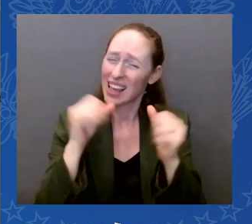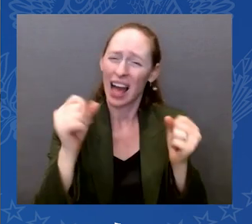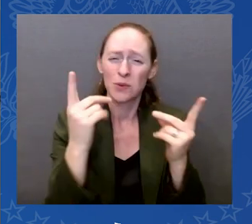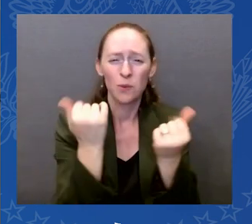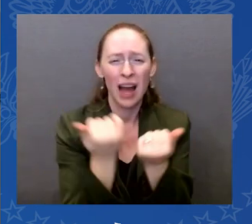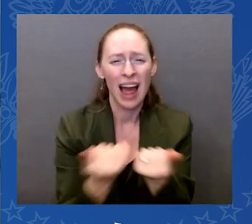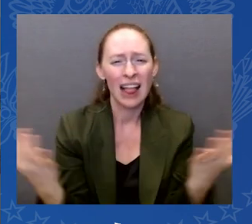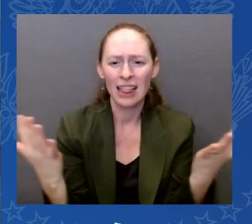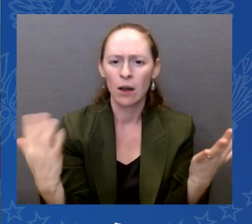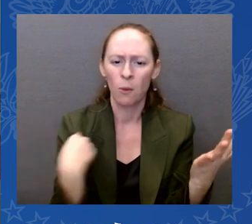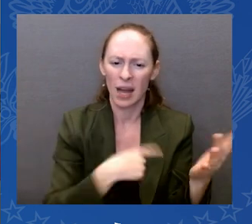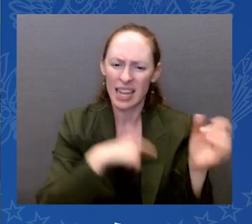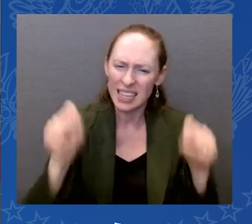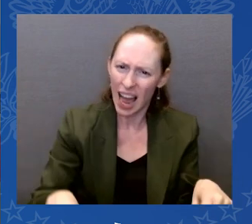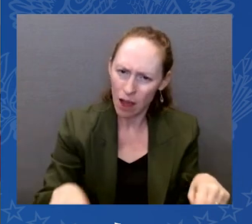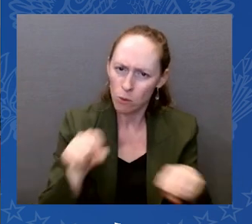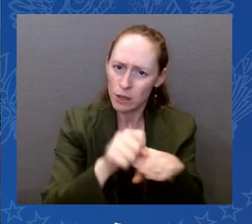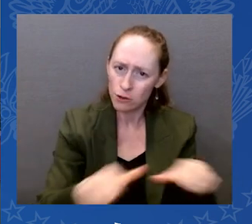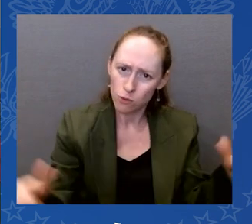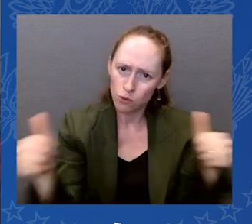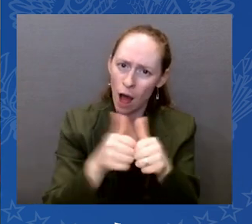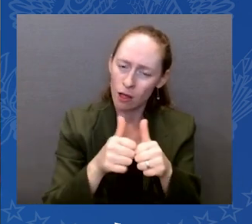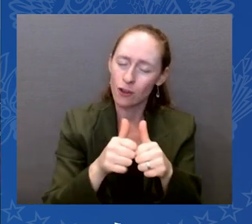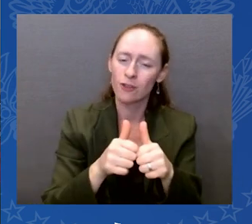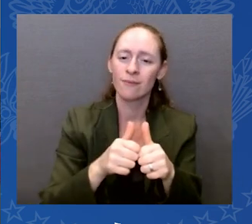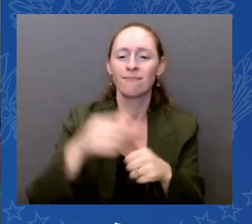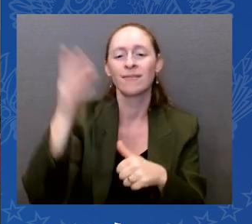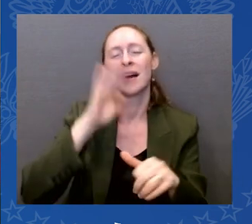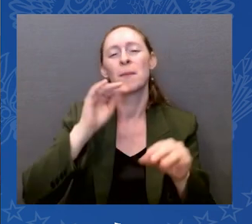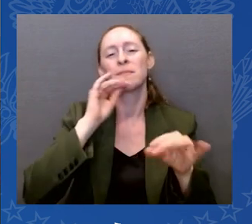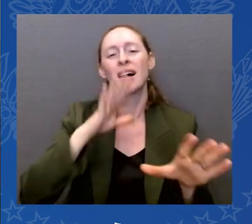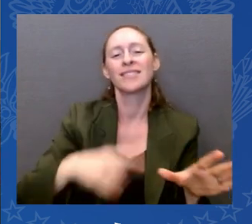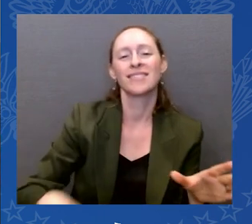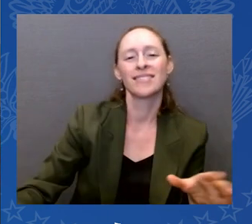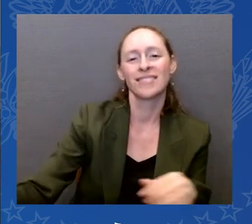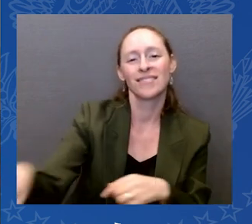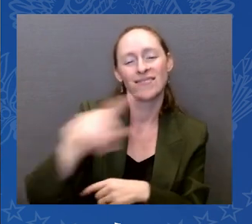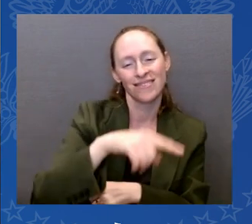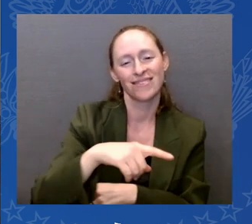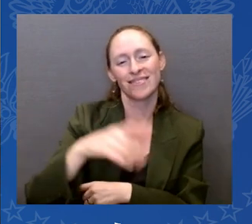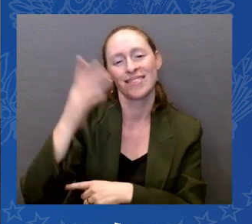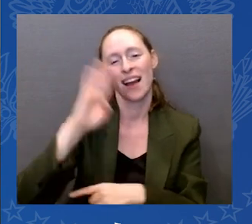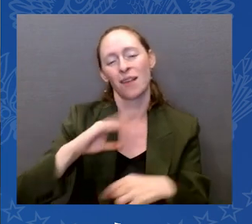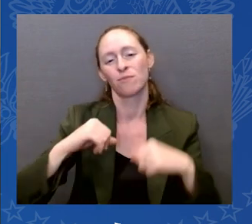protect our troops. Thank you for letting me interrupt your dinner. Thank you, thank you, thank you.